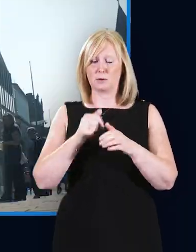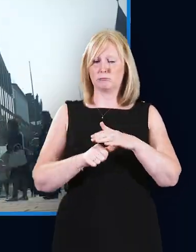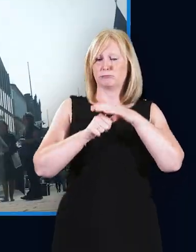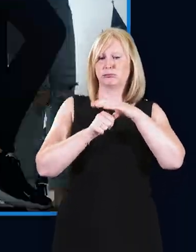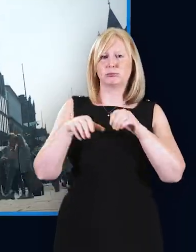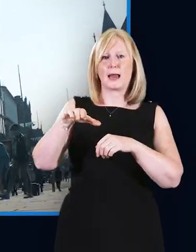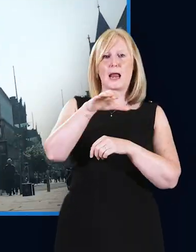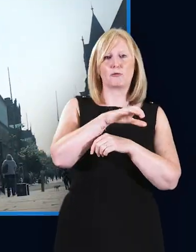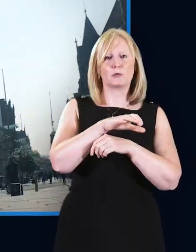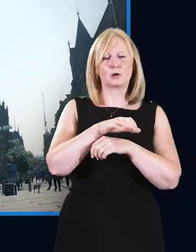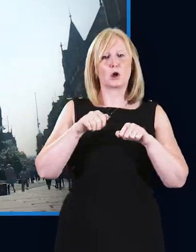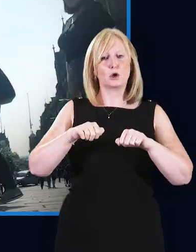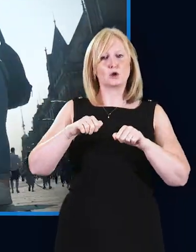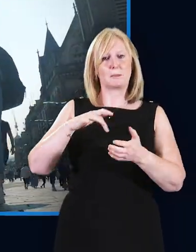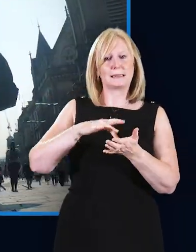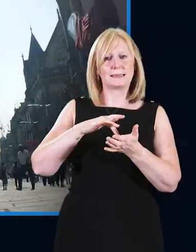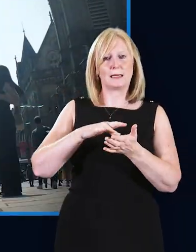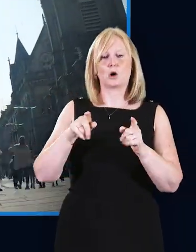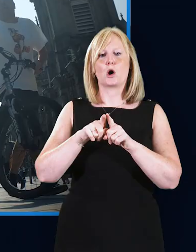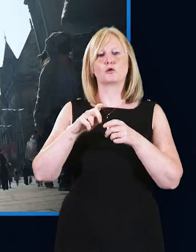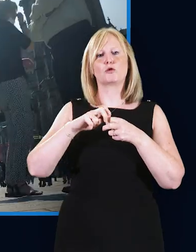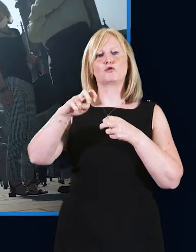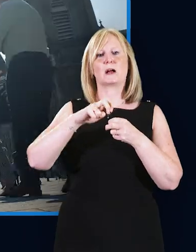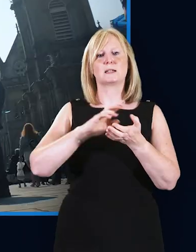places, shopping centres and of course transport hubs.